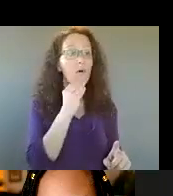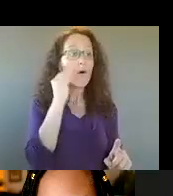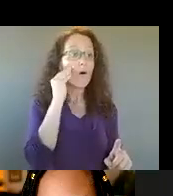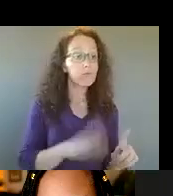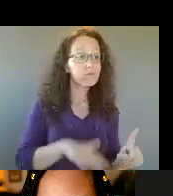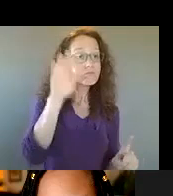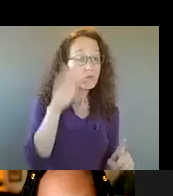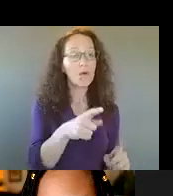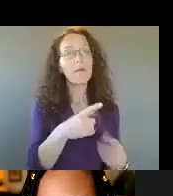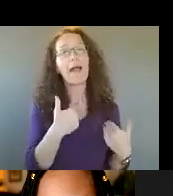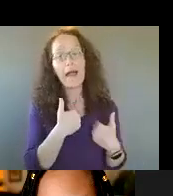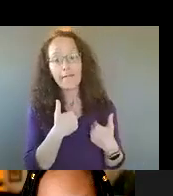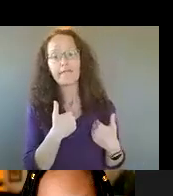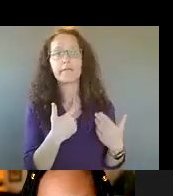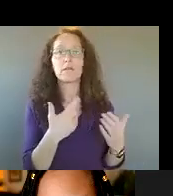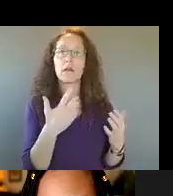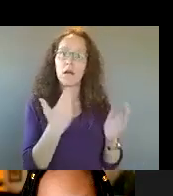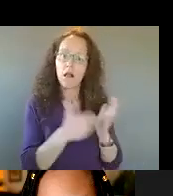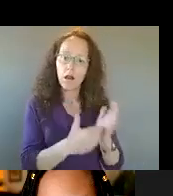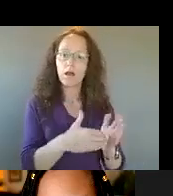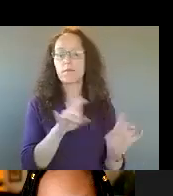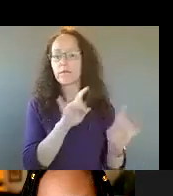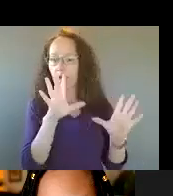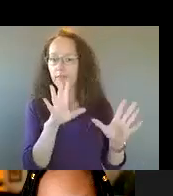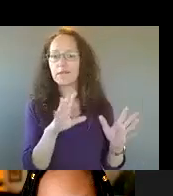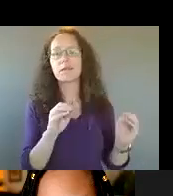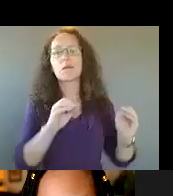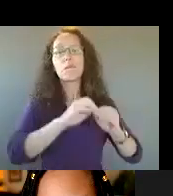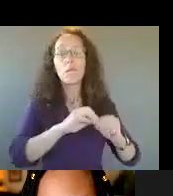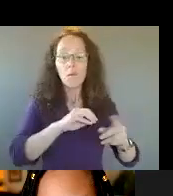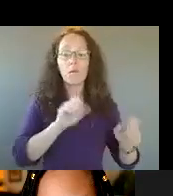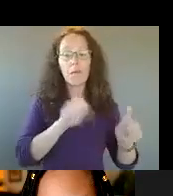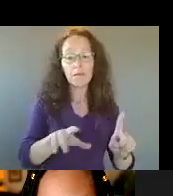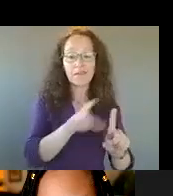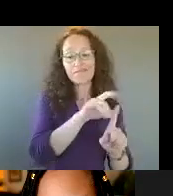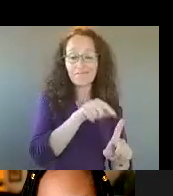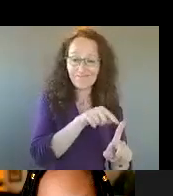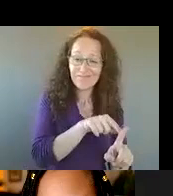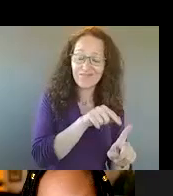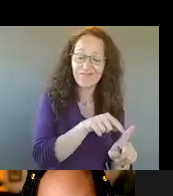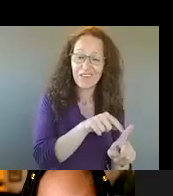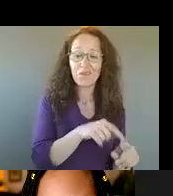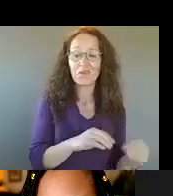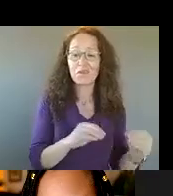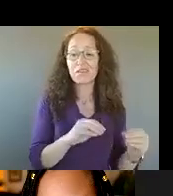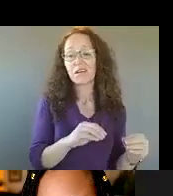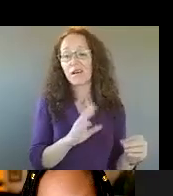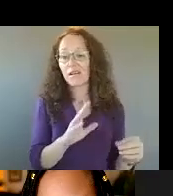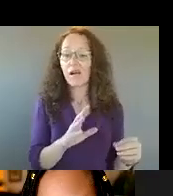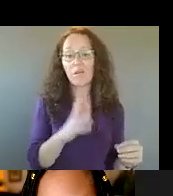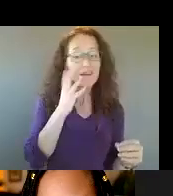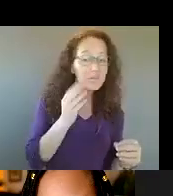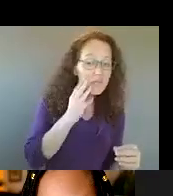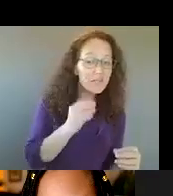vulnerable to violence. That doesn't mean you will inherently be violent, but it does mean that you will have a higher likelihood or a higher